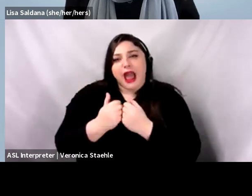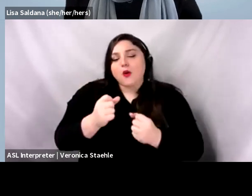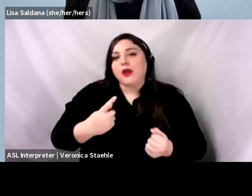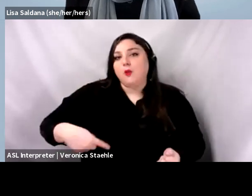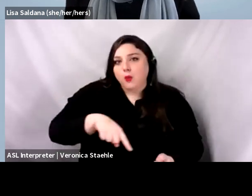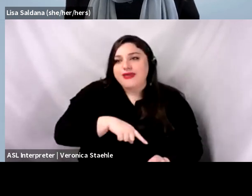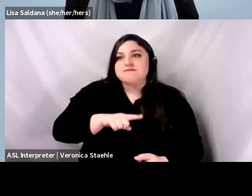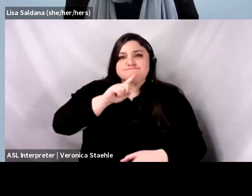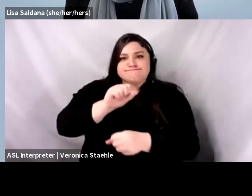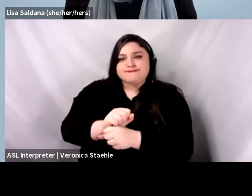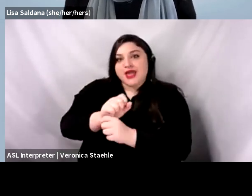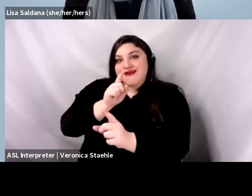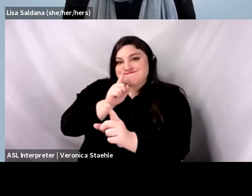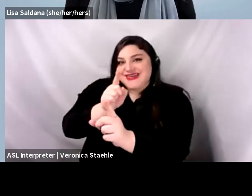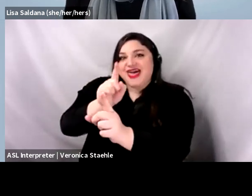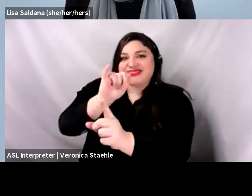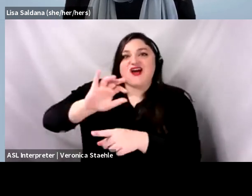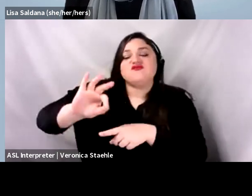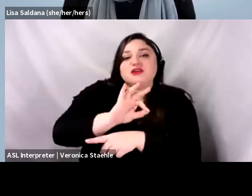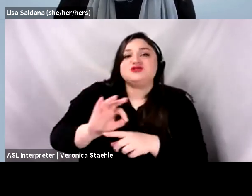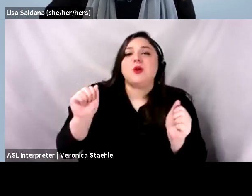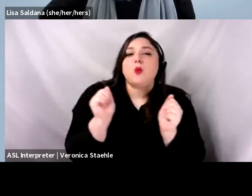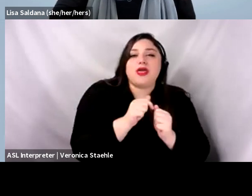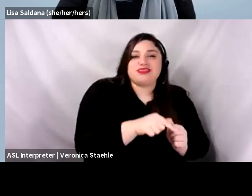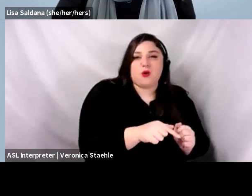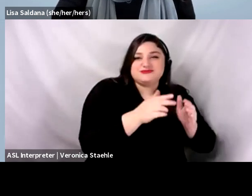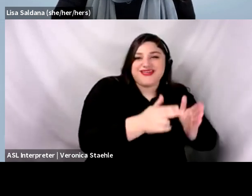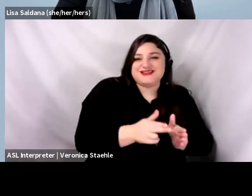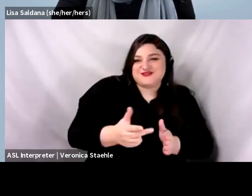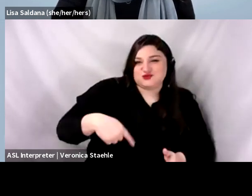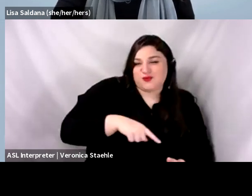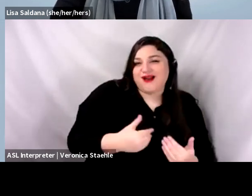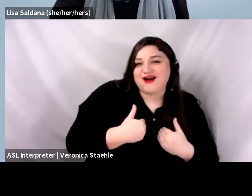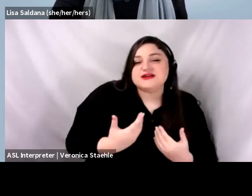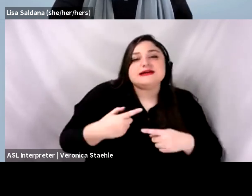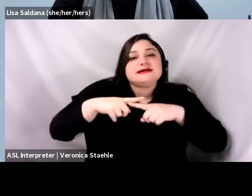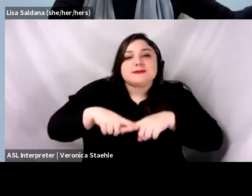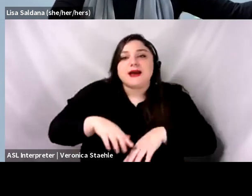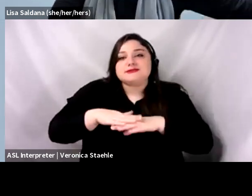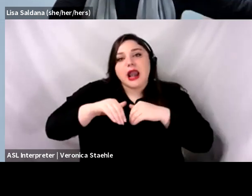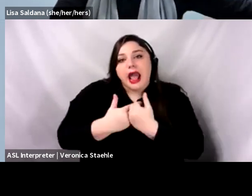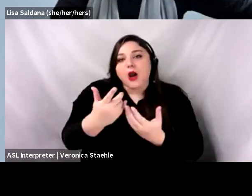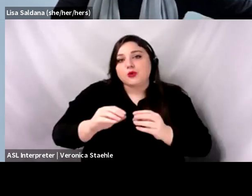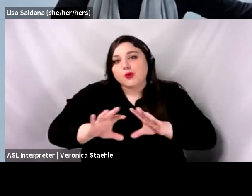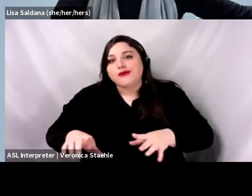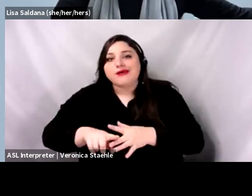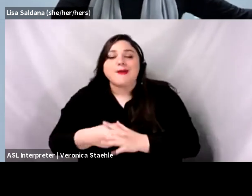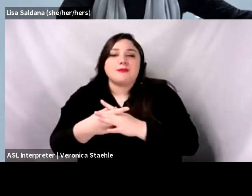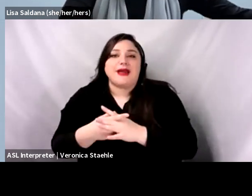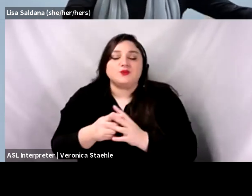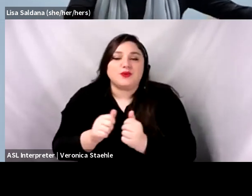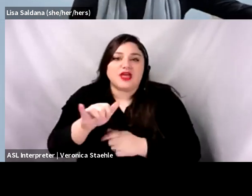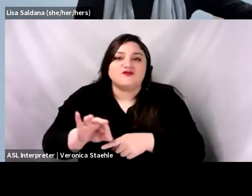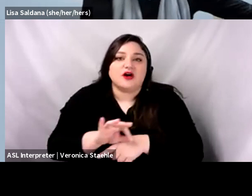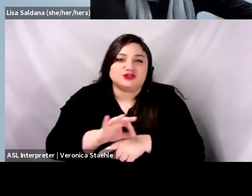particular individuals. Um, and it just depends on the implementation and on the intervention. Yeah, this is such a simple